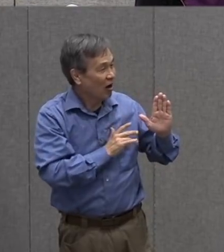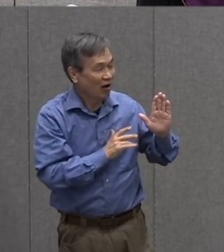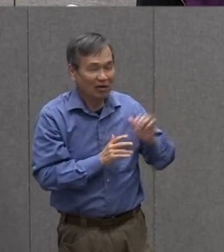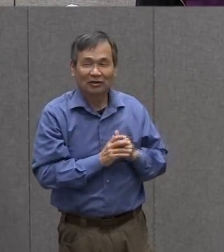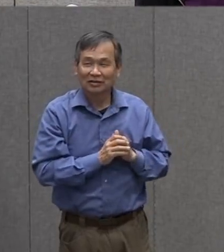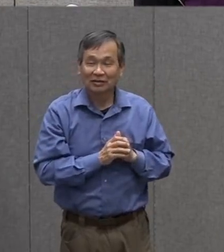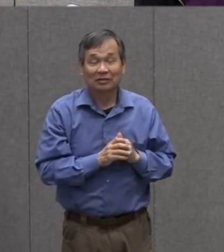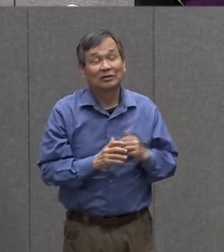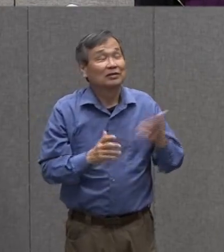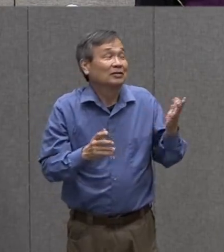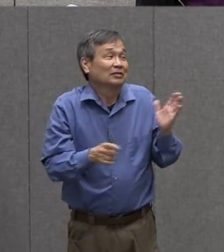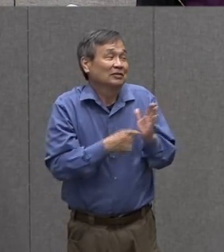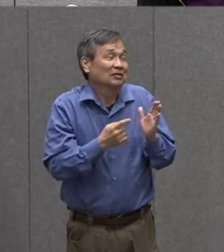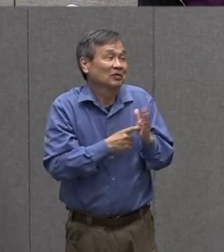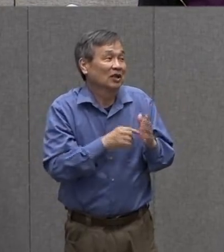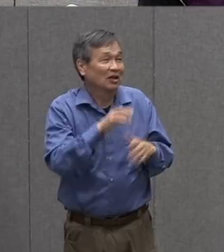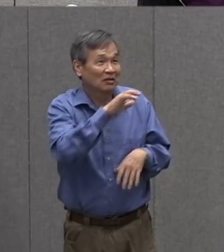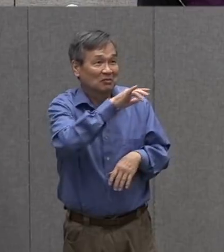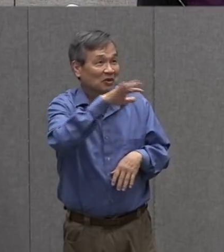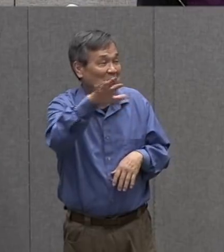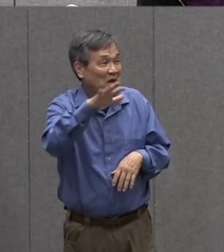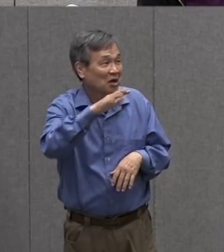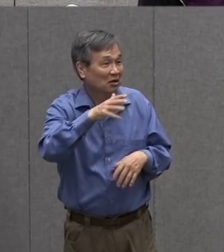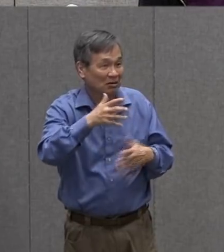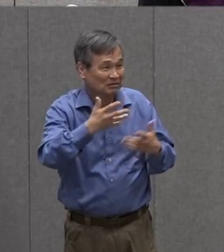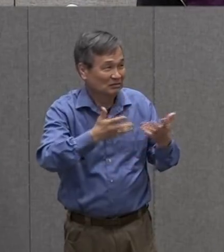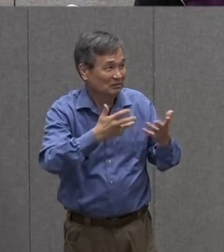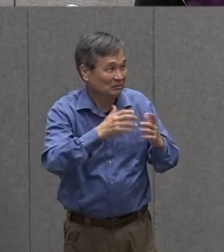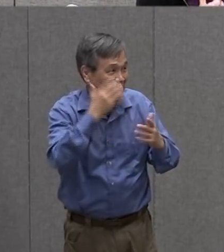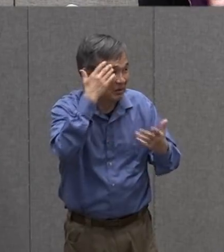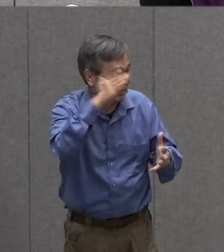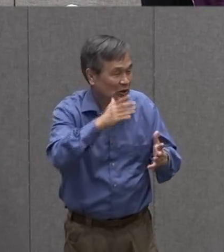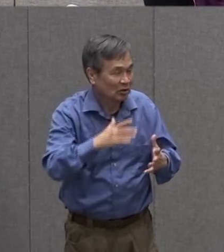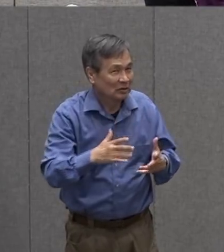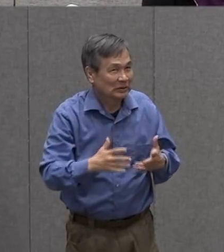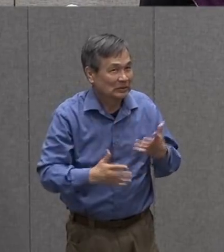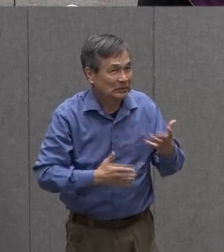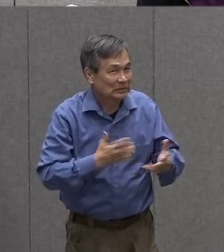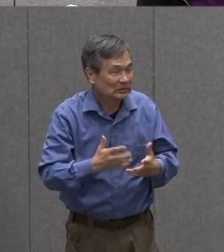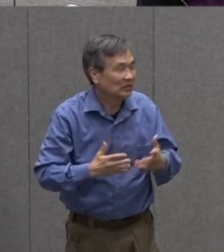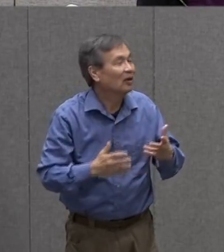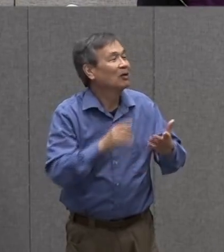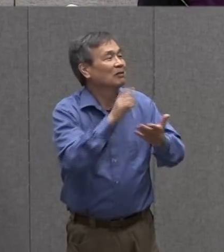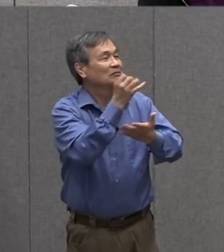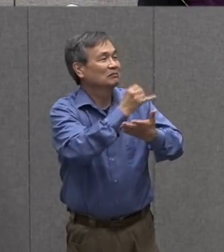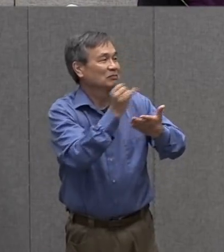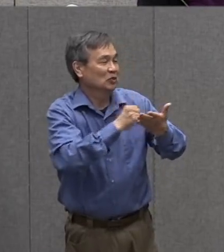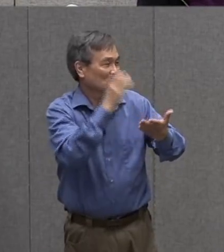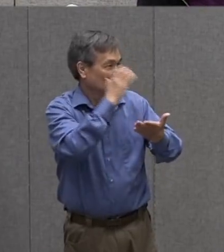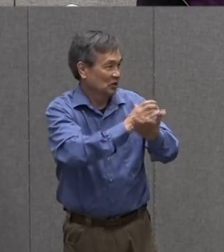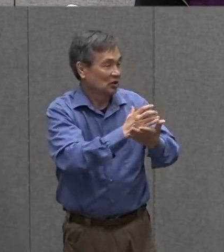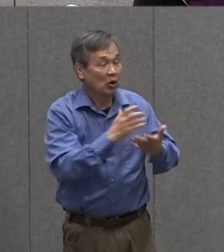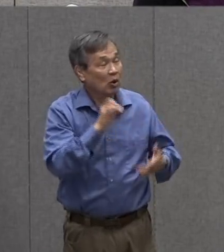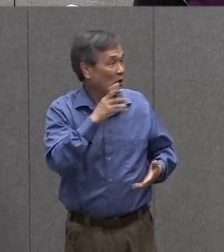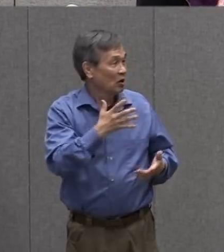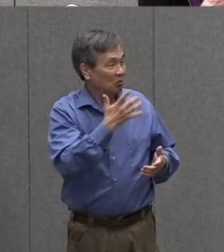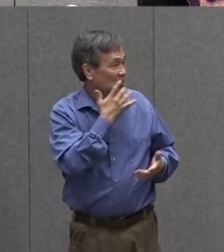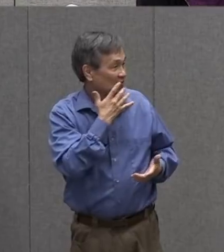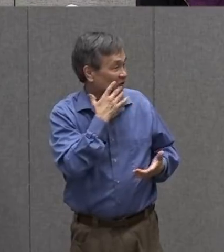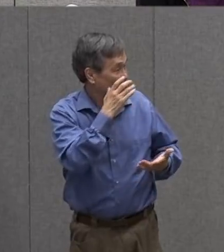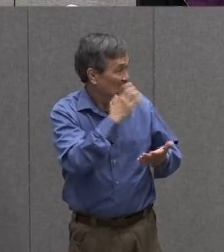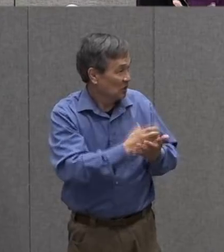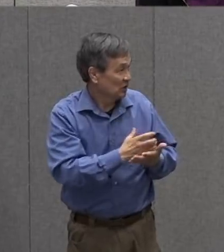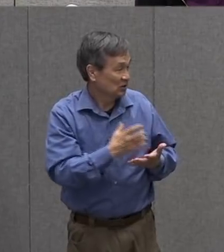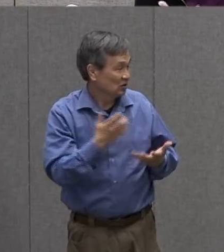i can't spell something i draw a picture of it instead or just when the mood strikes me instead of writing the words i just